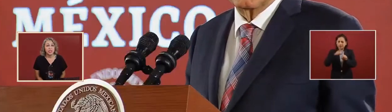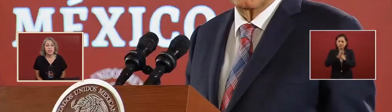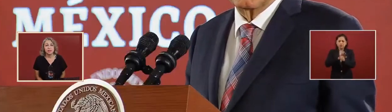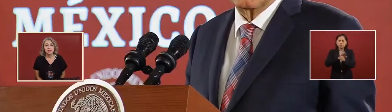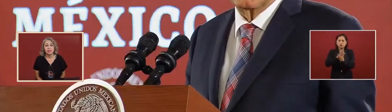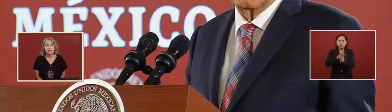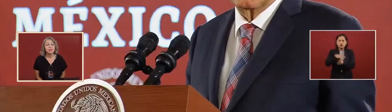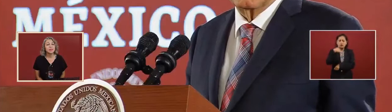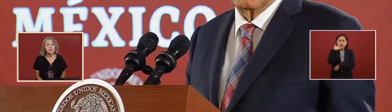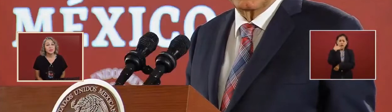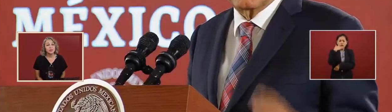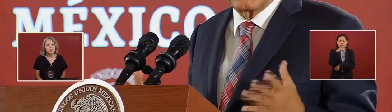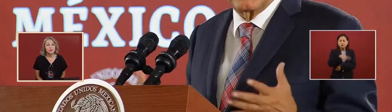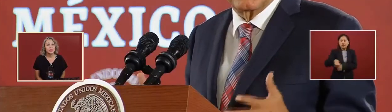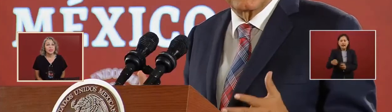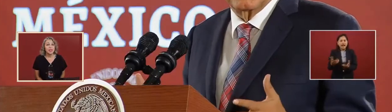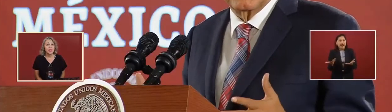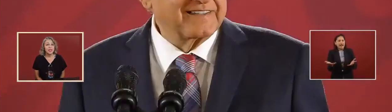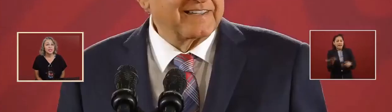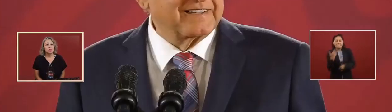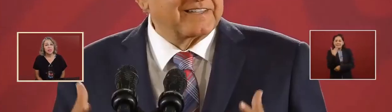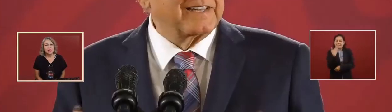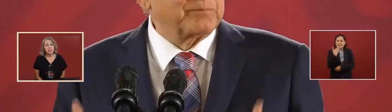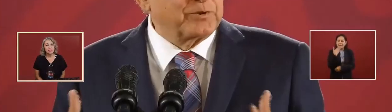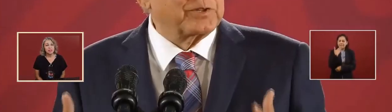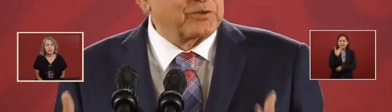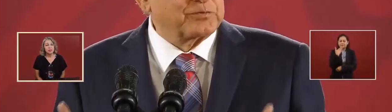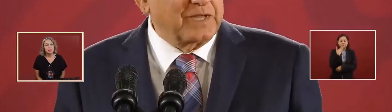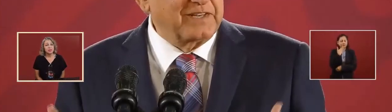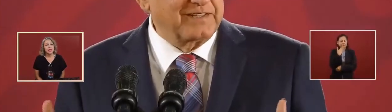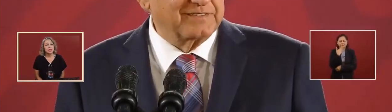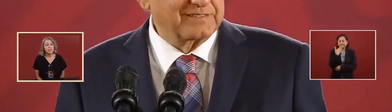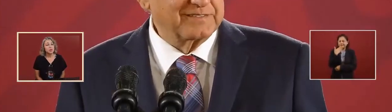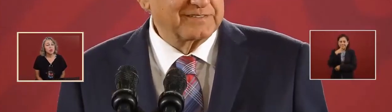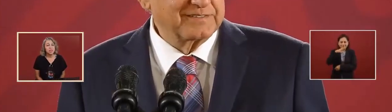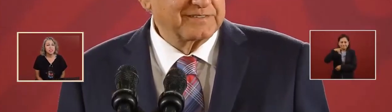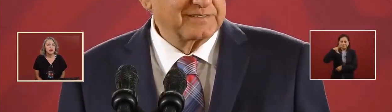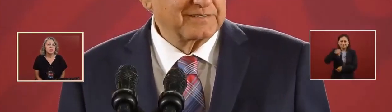It's because that's the worst of the bad things.